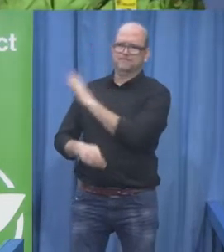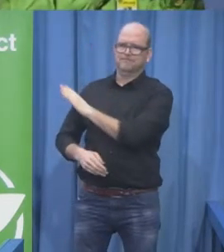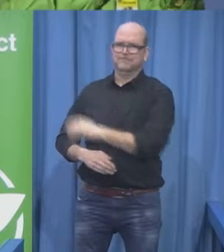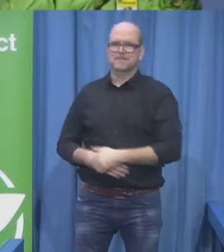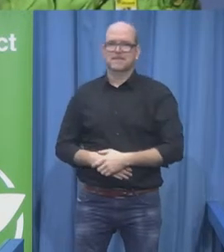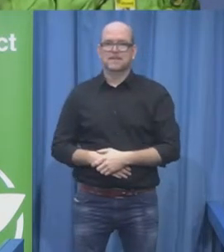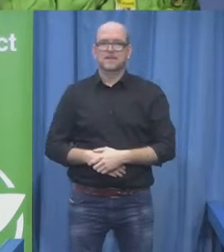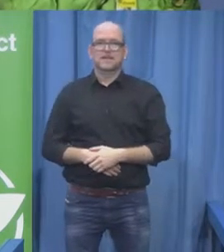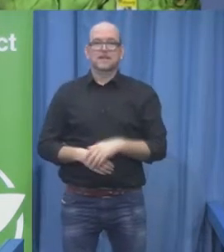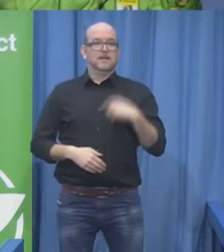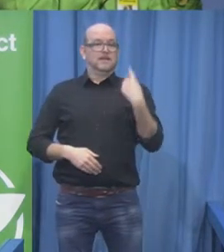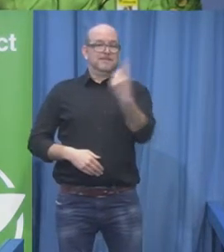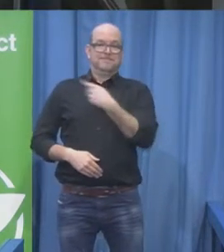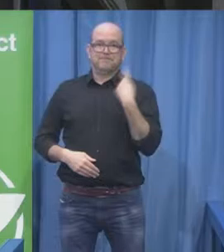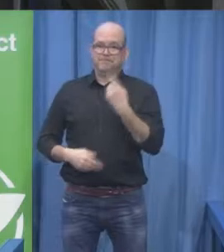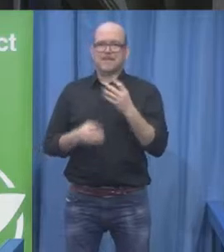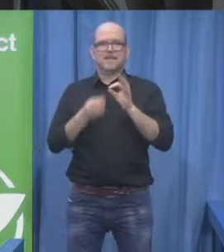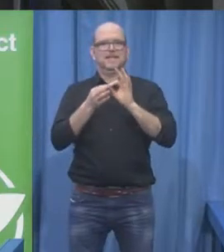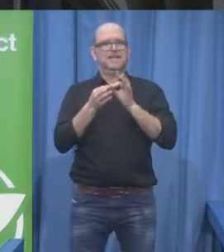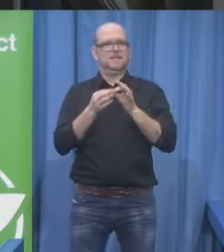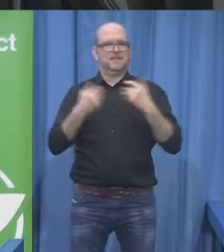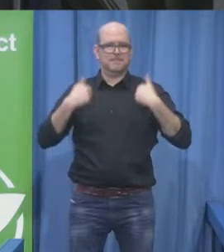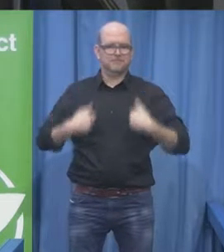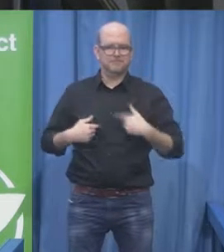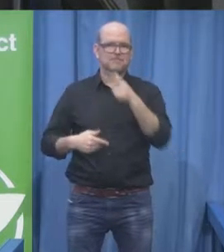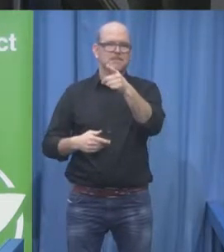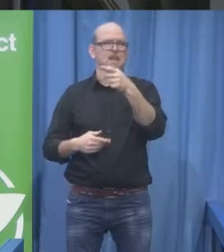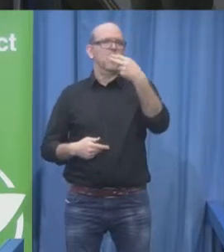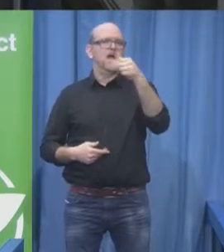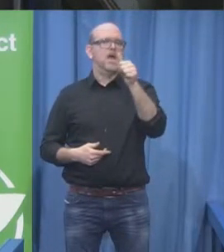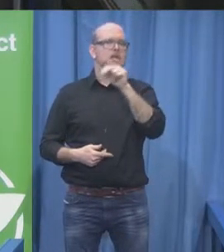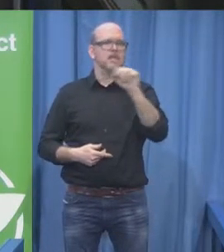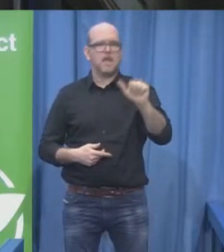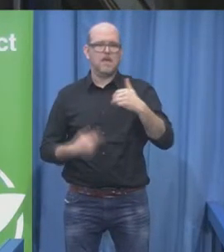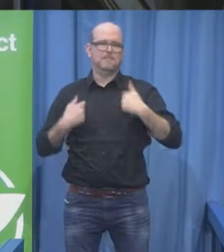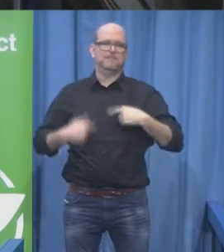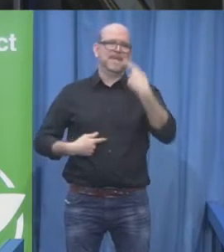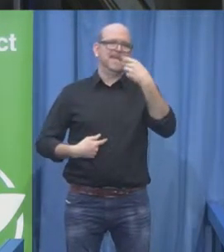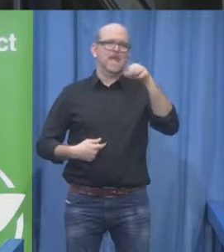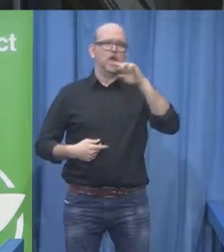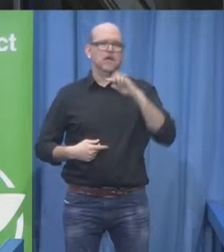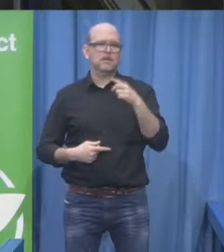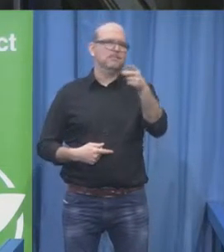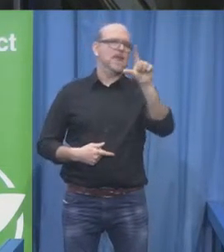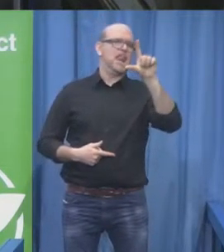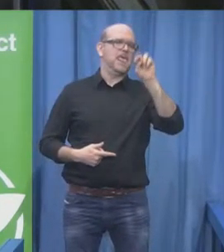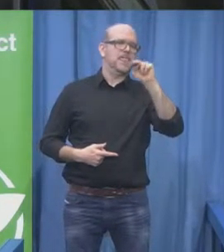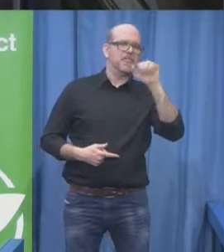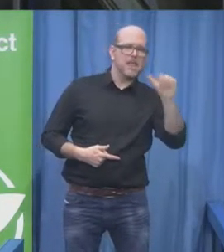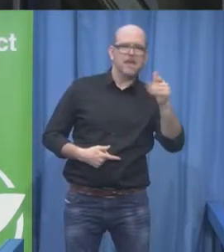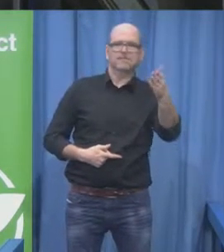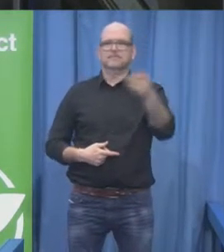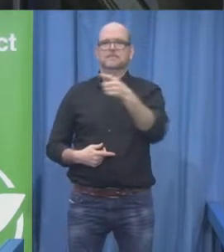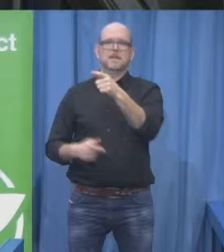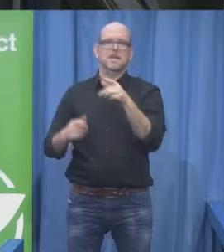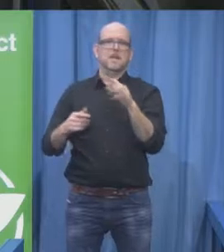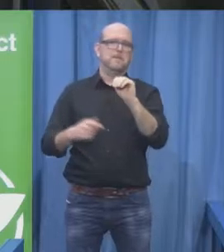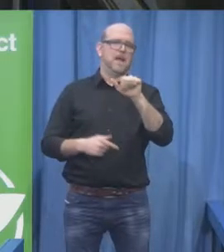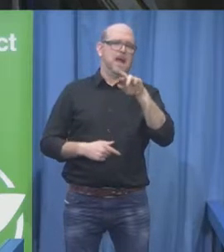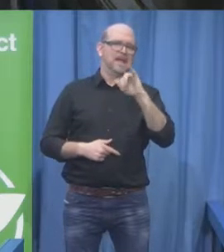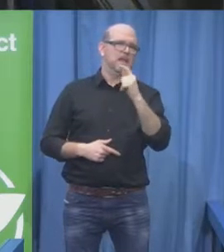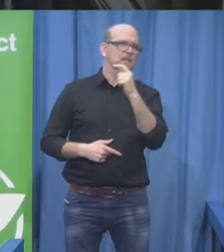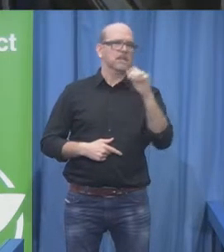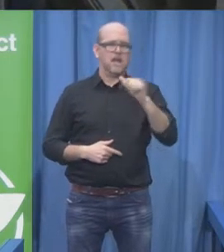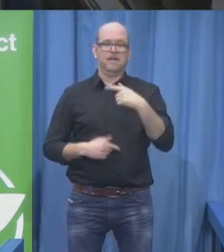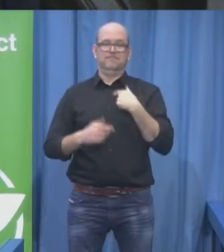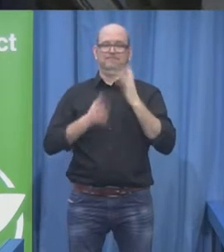here, to Hannah, to Georg, to Marietta and to Lena, who will be doing Deaf interpretation and will be working very hard for the next